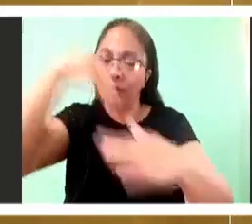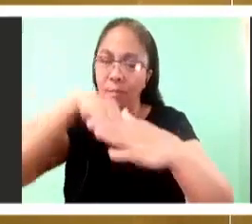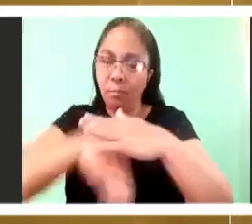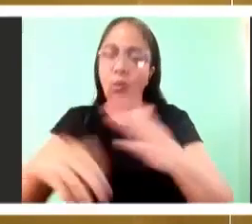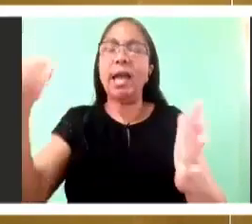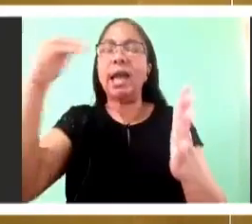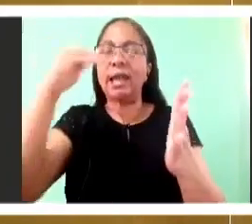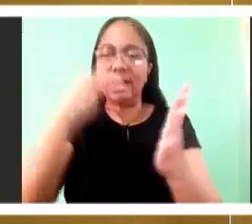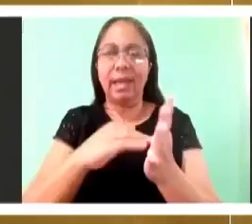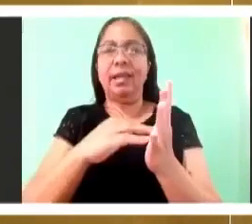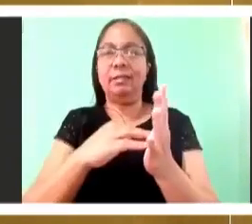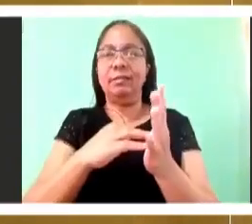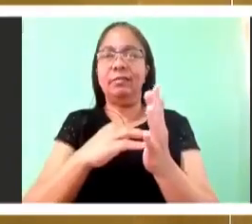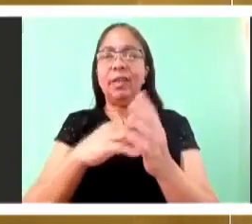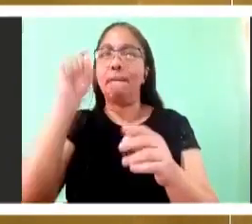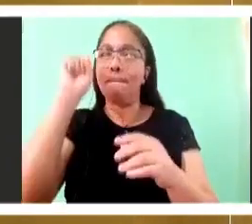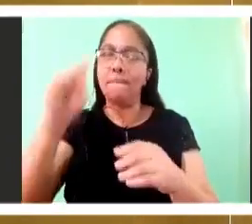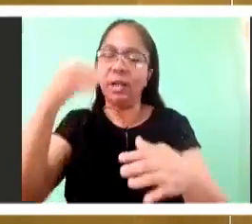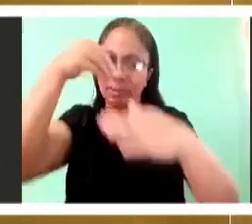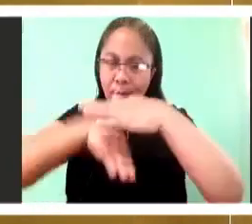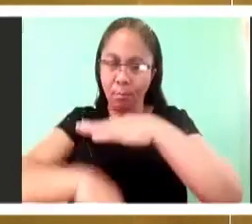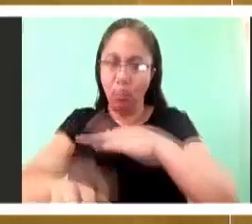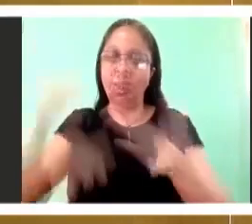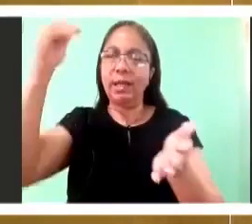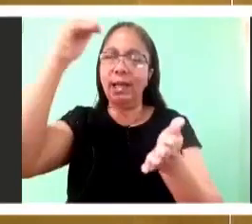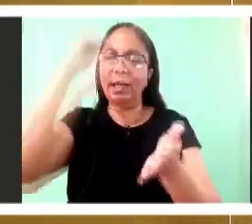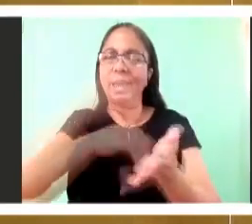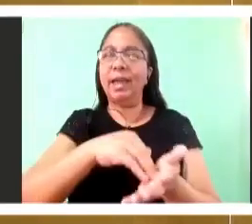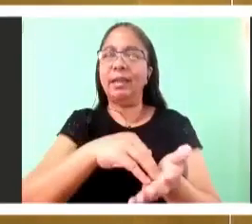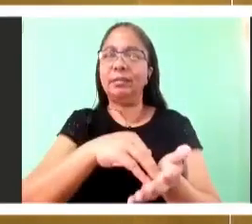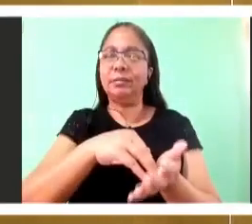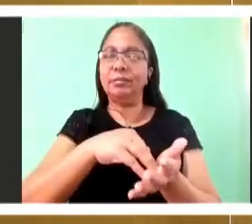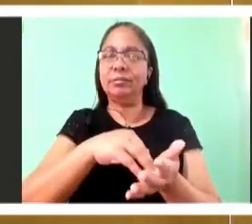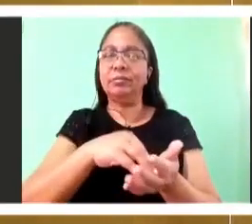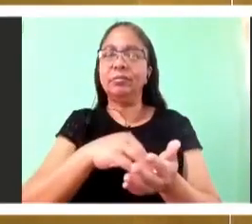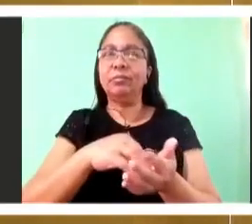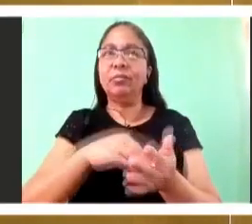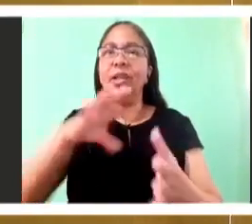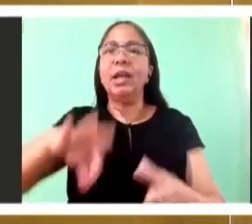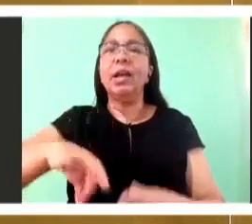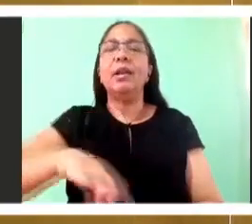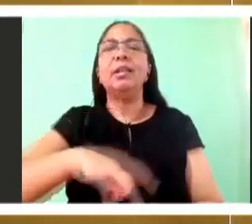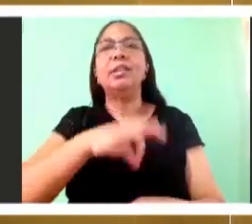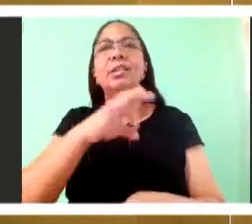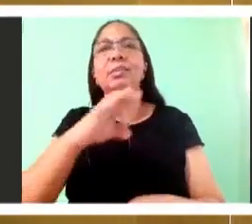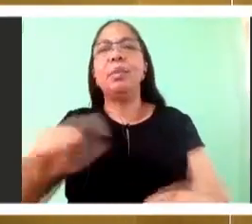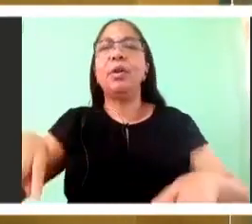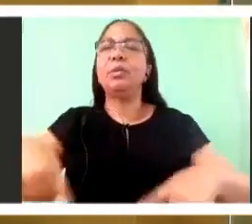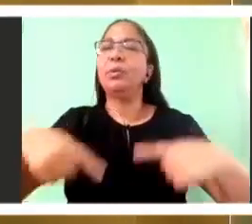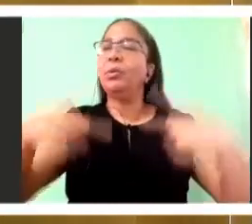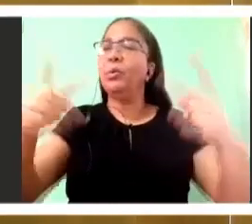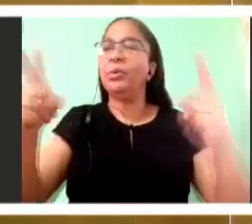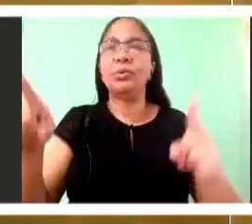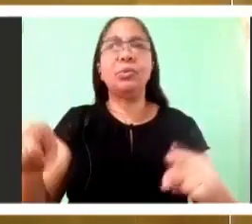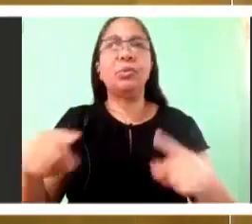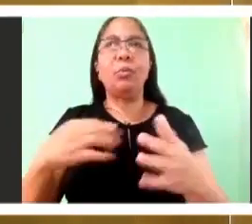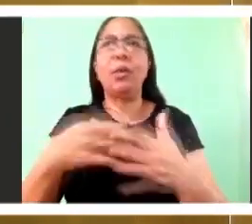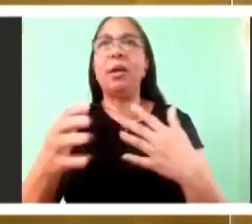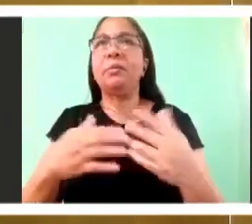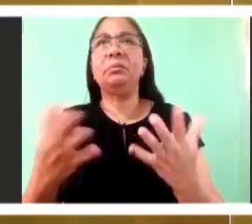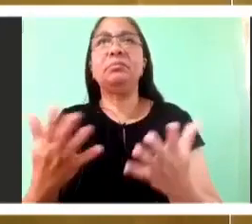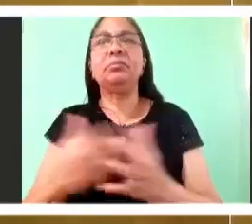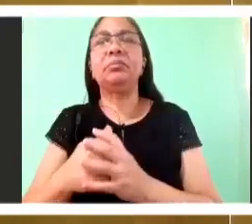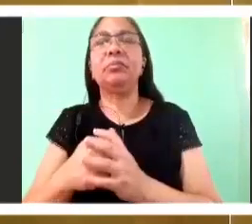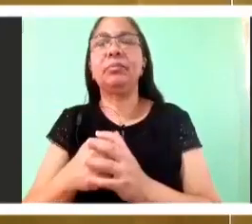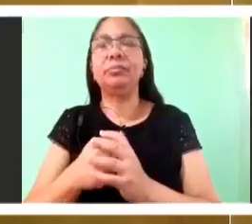talks about the role of the Spirit there. And what he's doing here in the text, first by pushing us